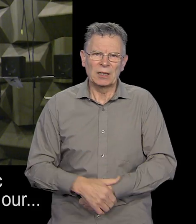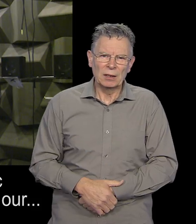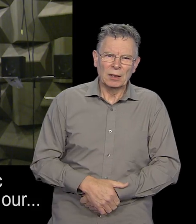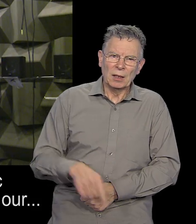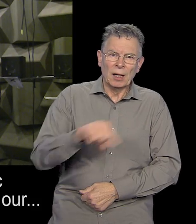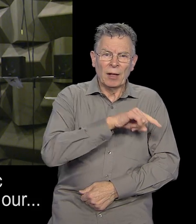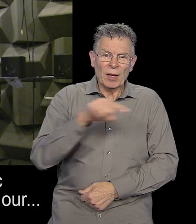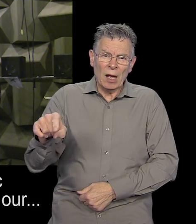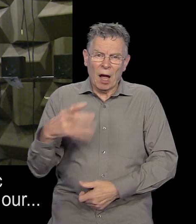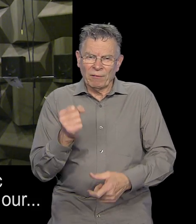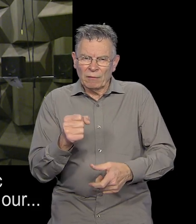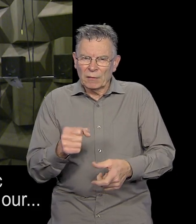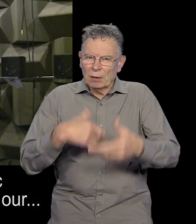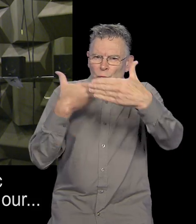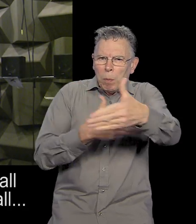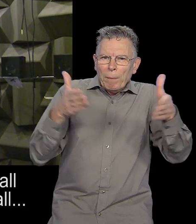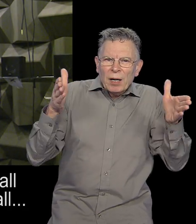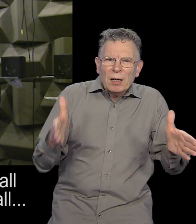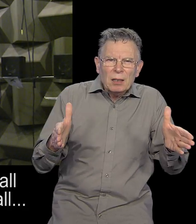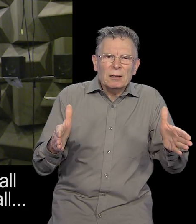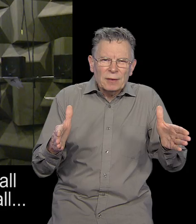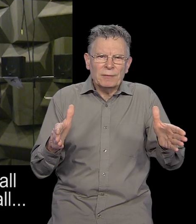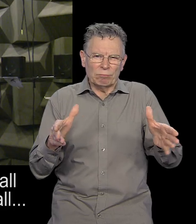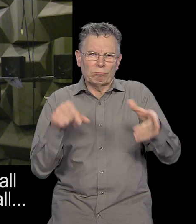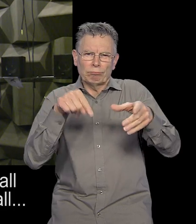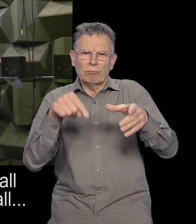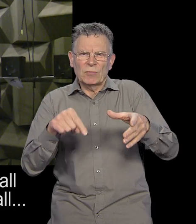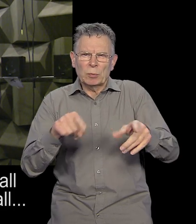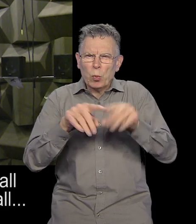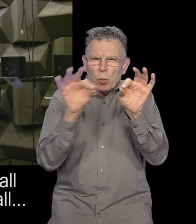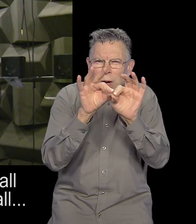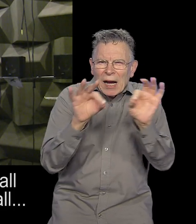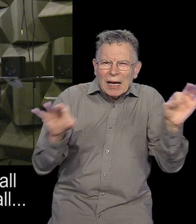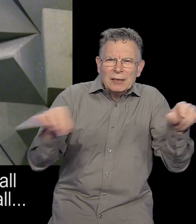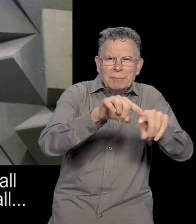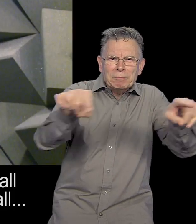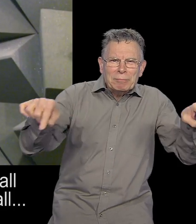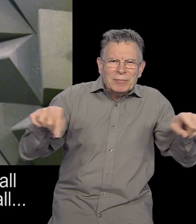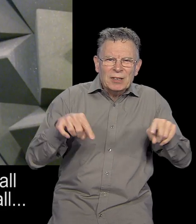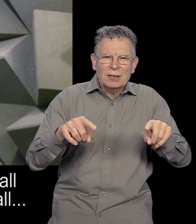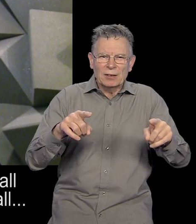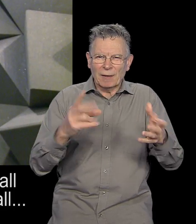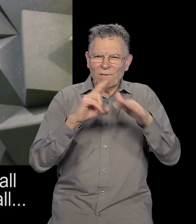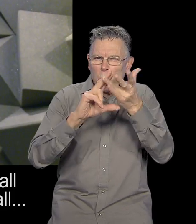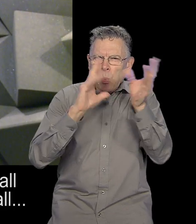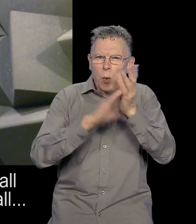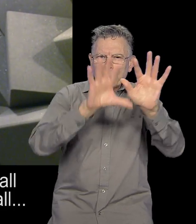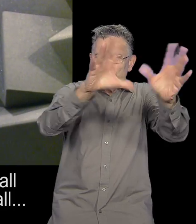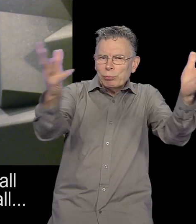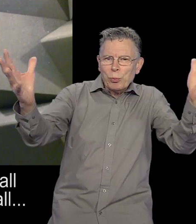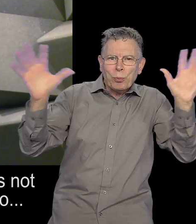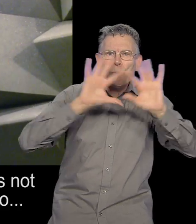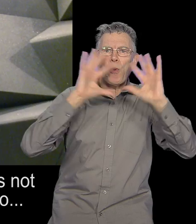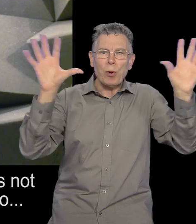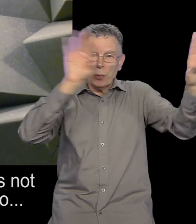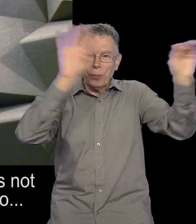are in the Anikhoek Chamber of the Ear Institute. It's our most quiet room and it's got all these foam triangles at the